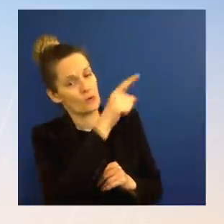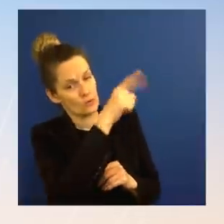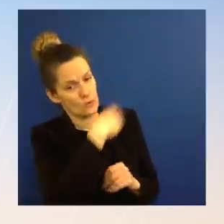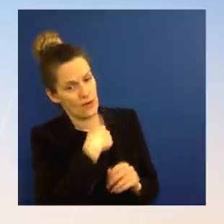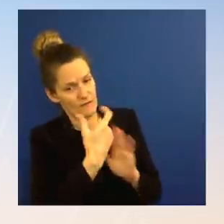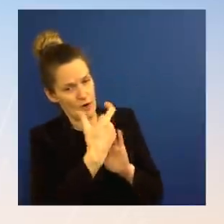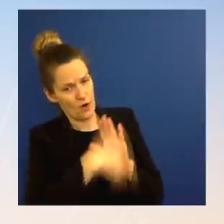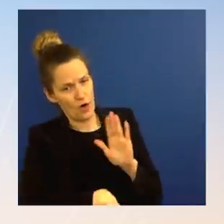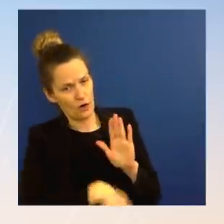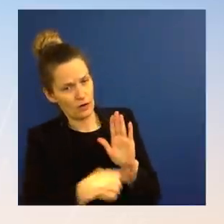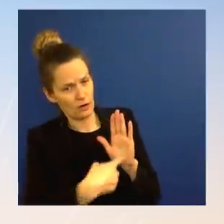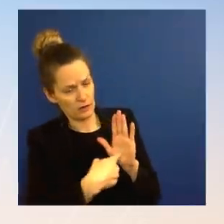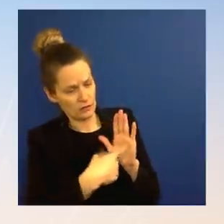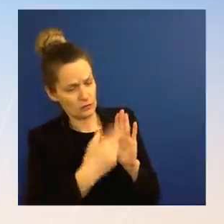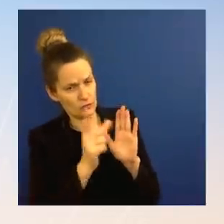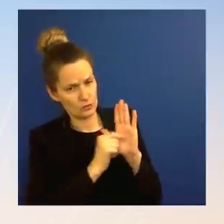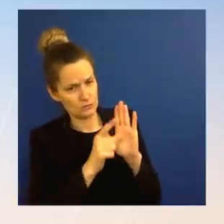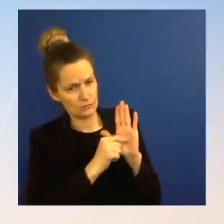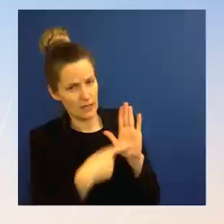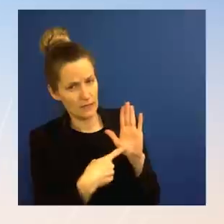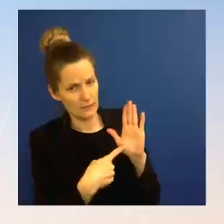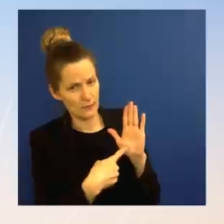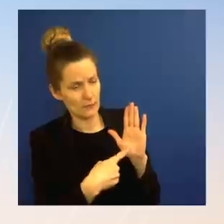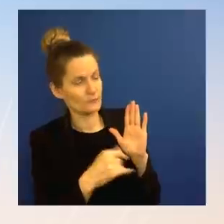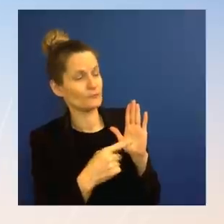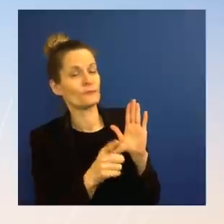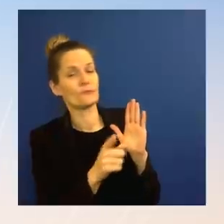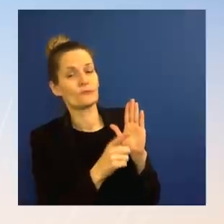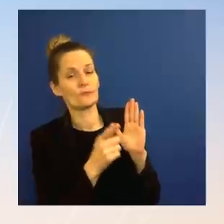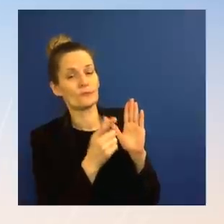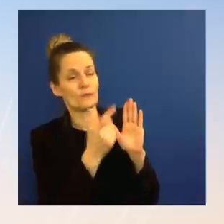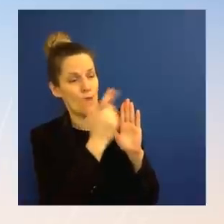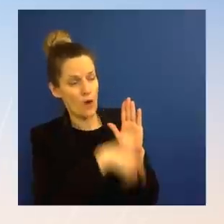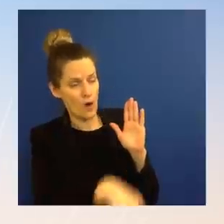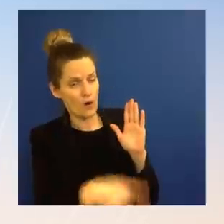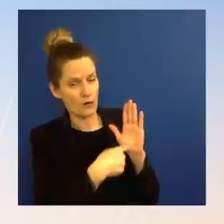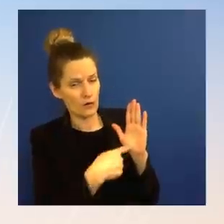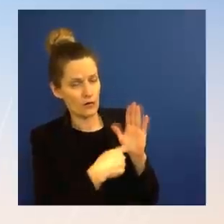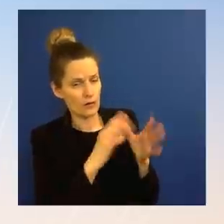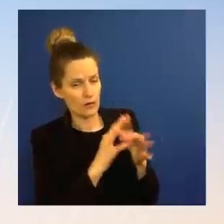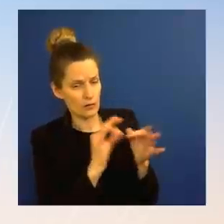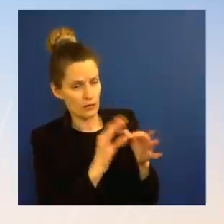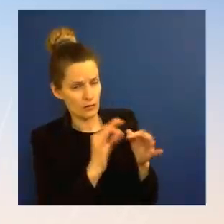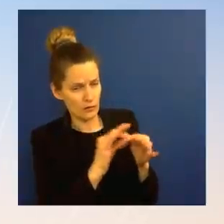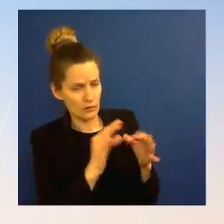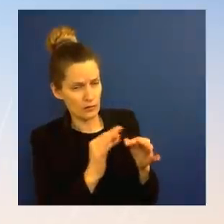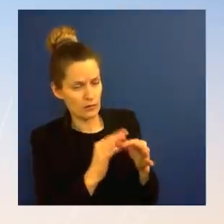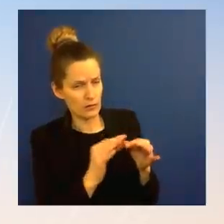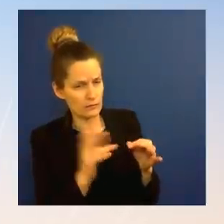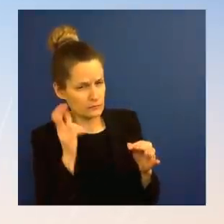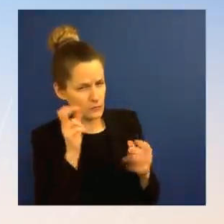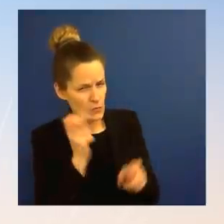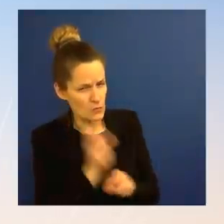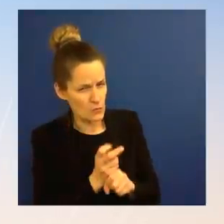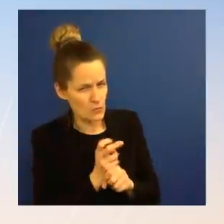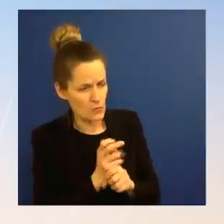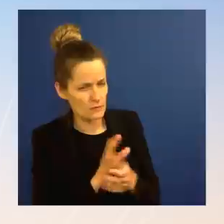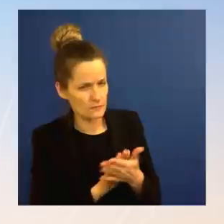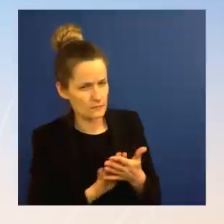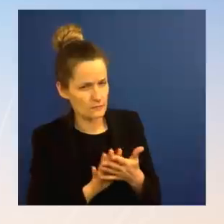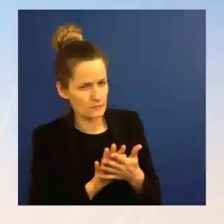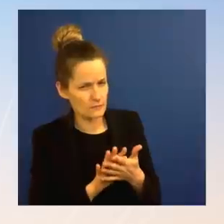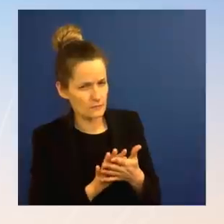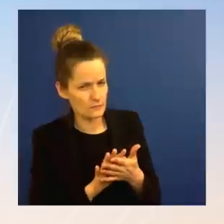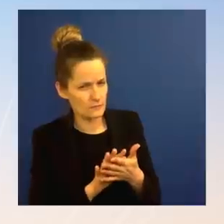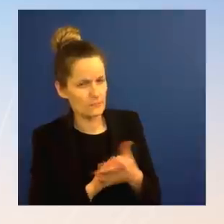the corruption funds have been deposited in Russia and when Russia, furthermore, is its greatest ally. This is a mistake. To buy oil from Maduro is the same